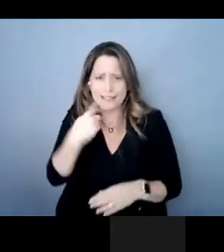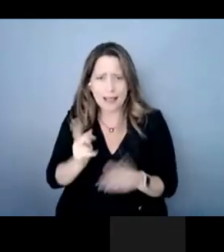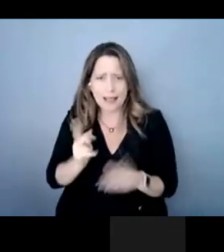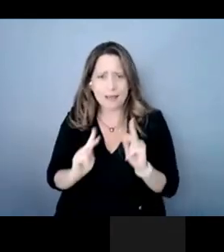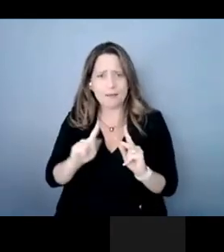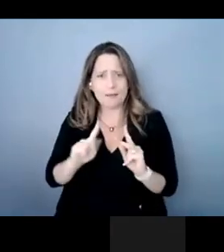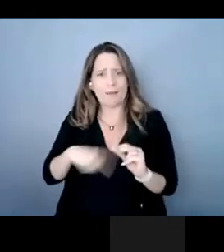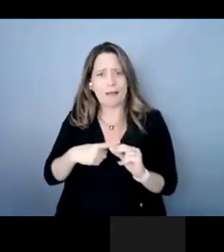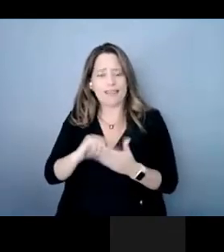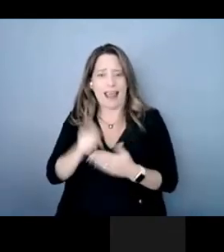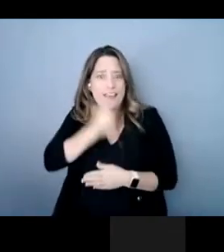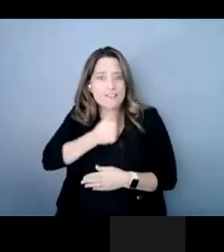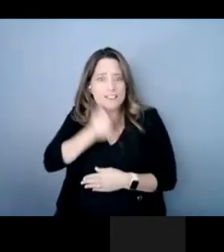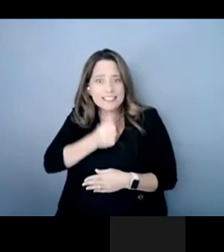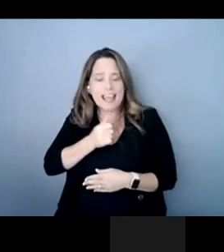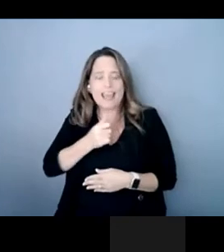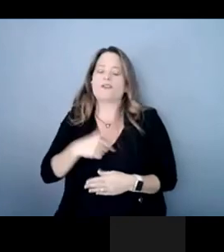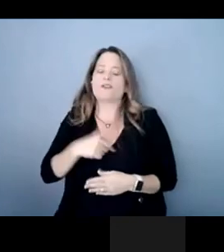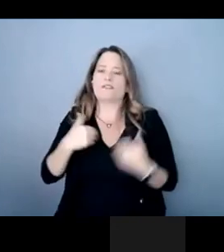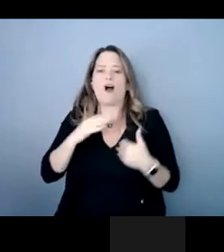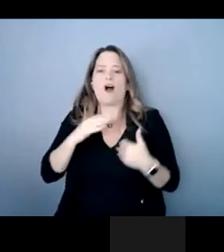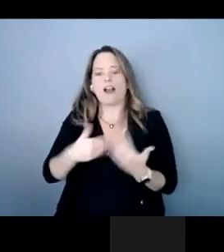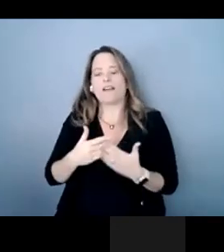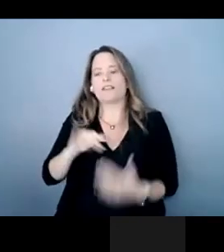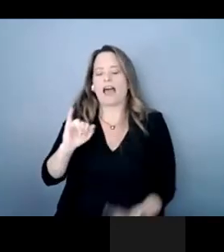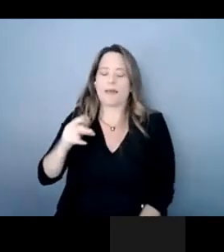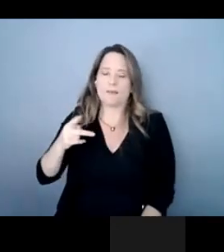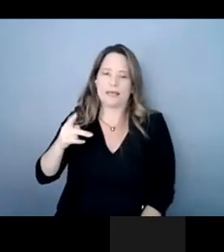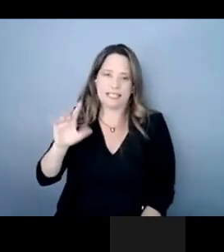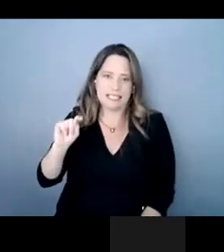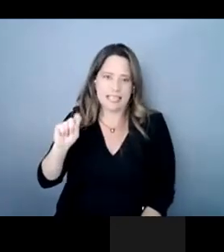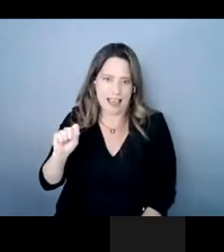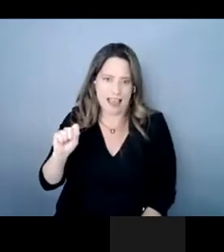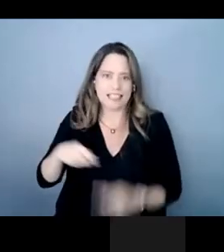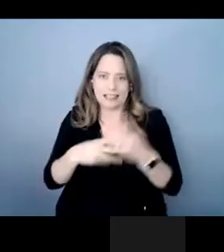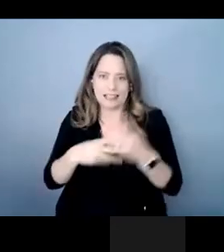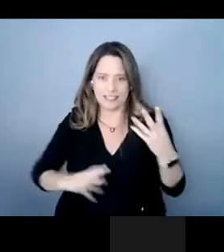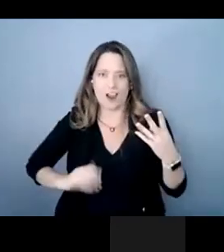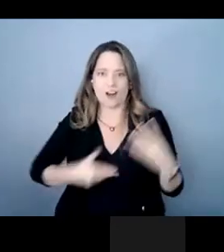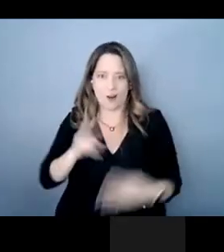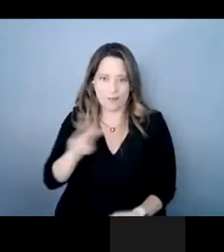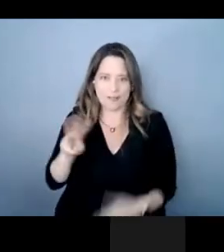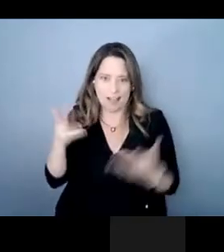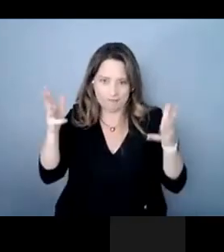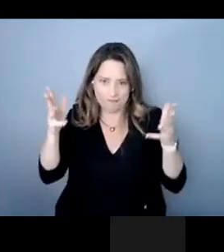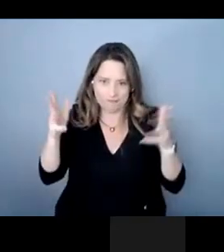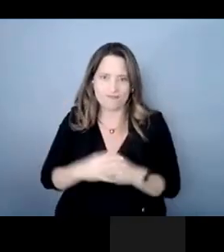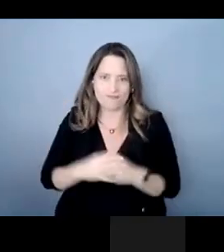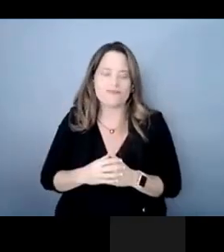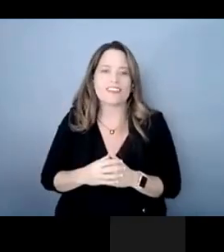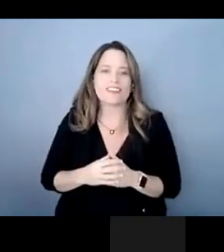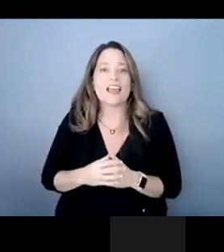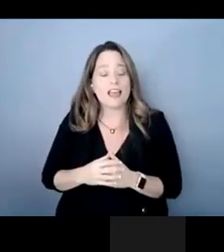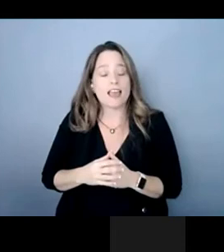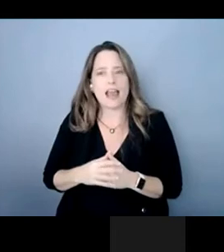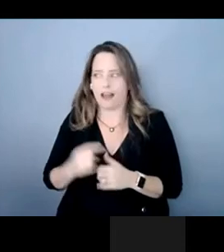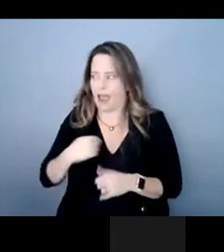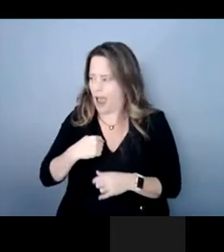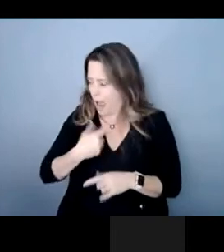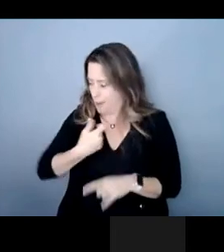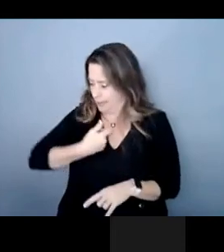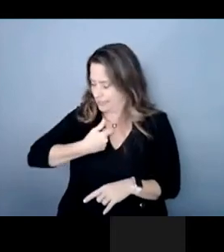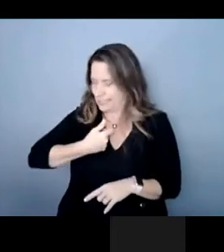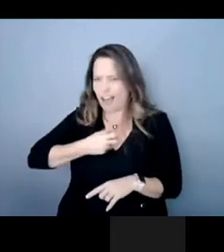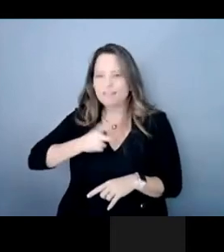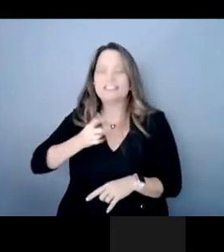have all of the ipcts companies listed on our website and um i had done just a little survey